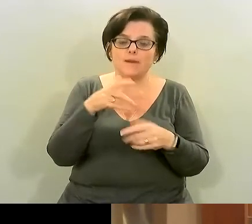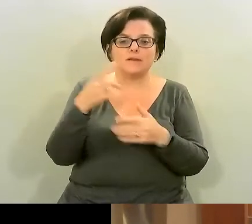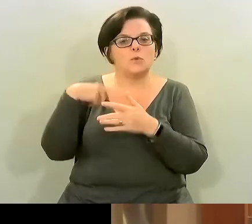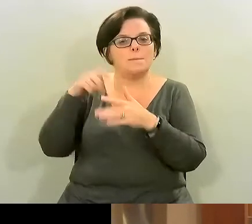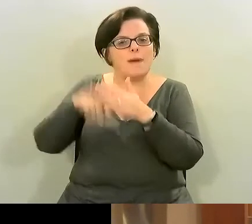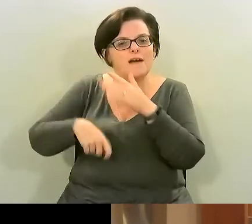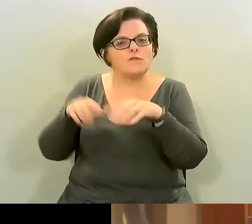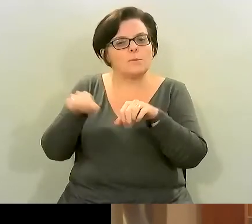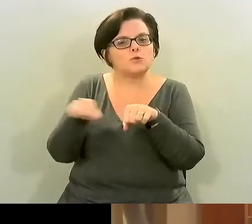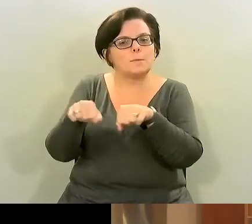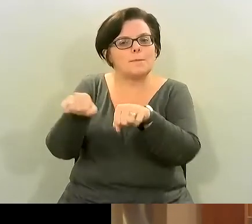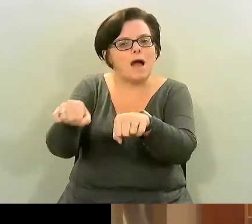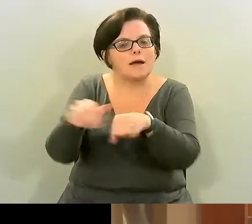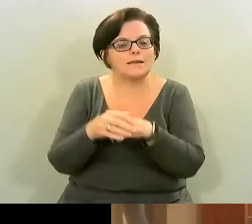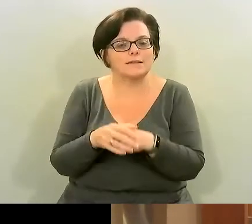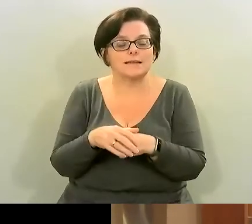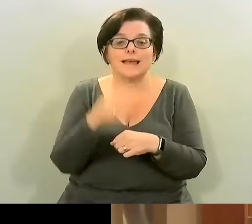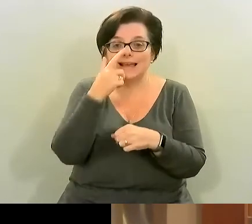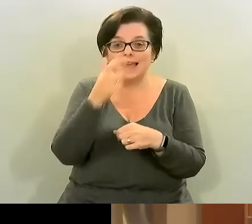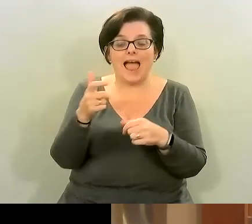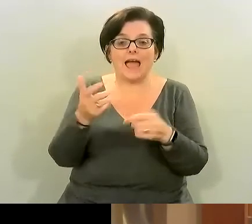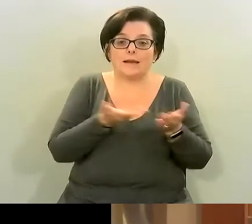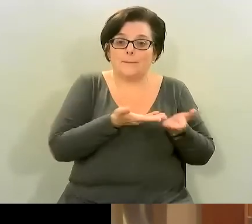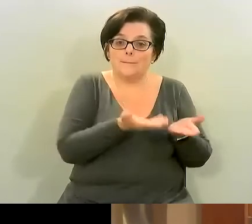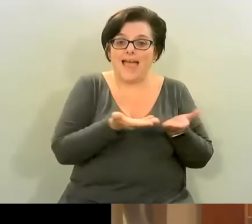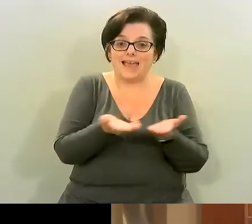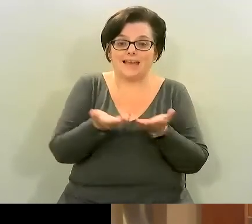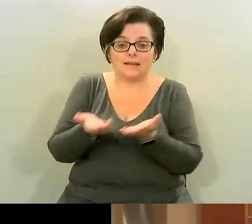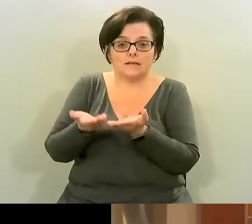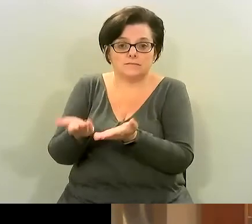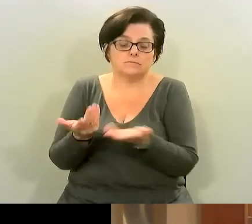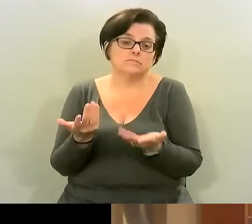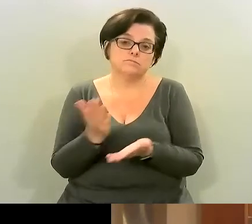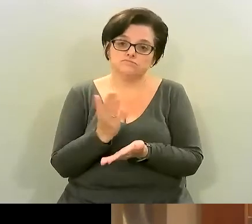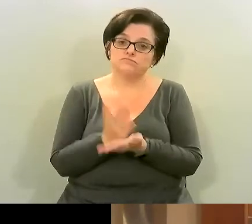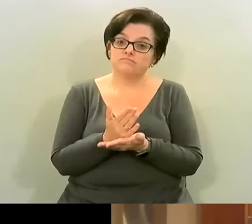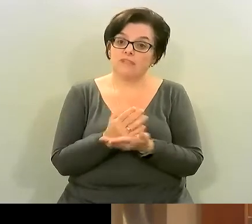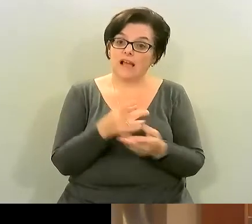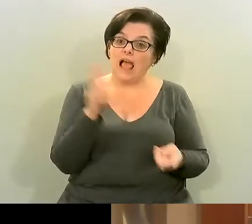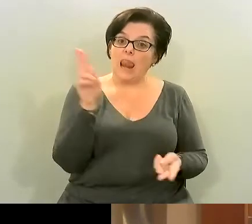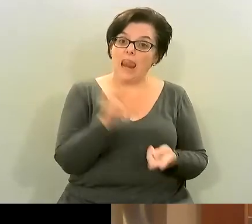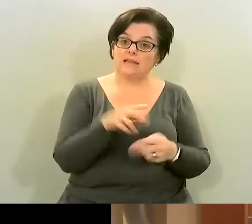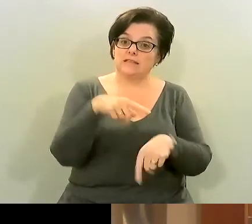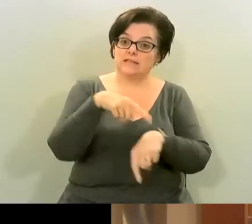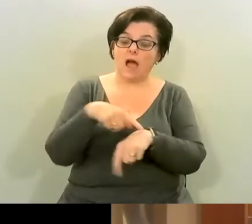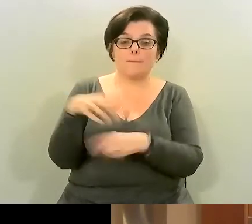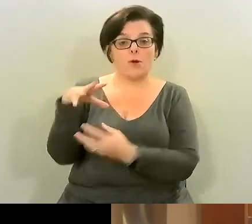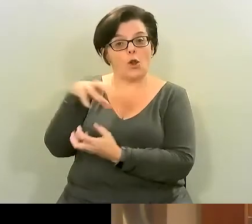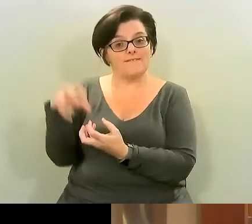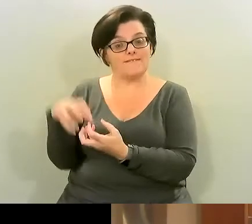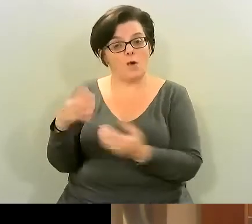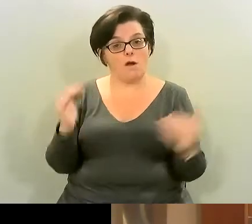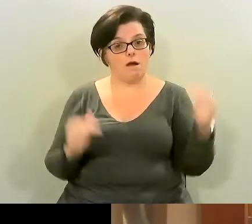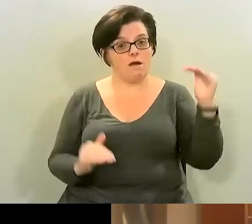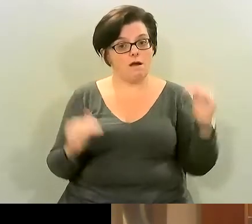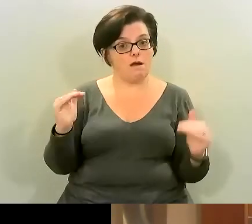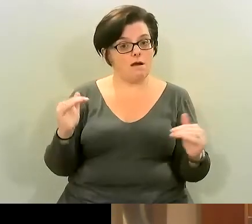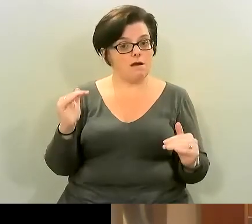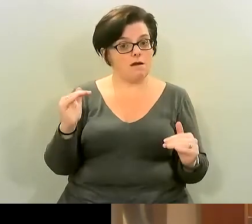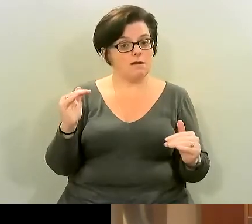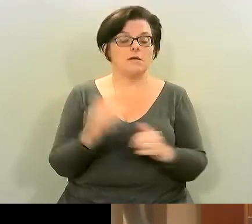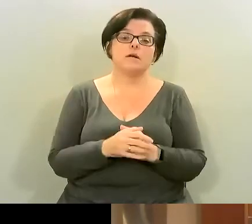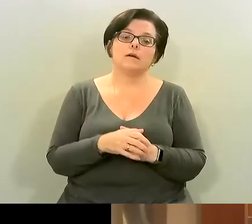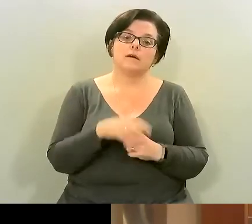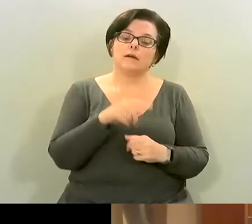supermarket you can bake them up they just take a less less time than a piece of cauliflower and at the same